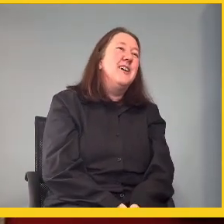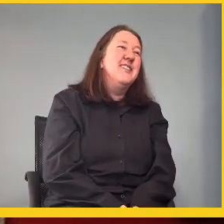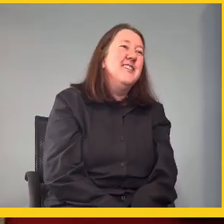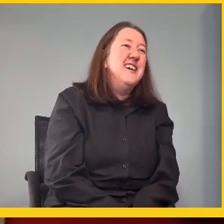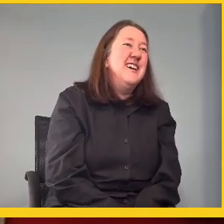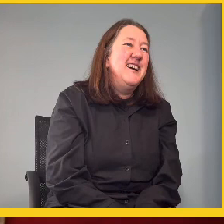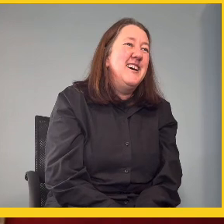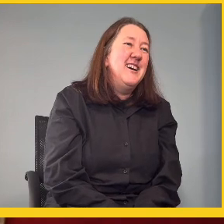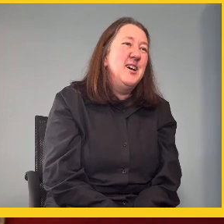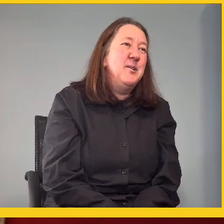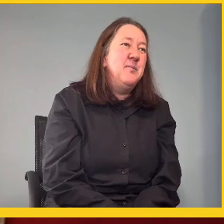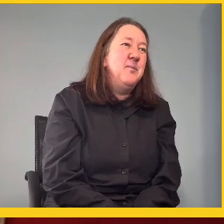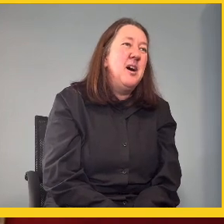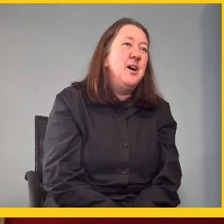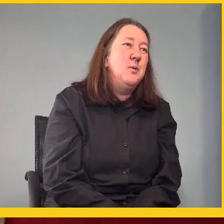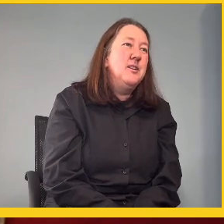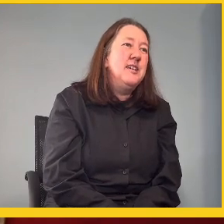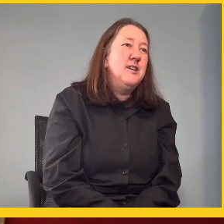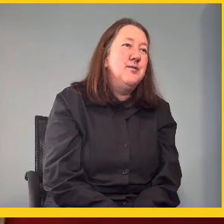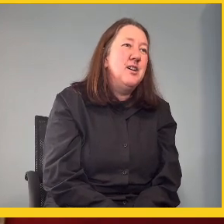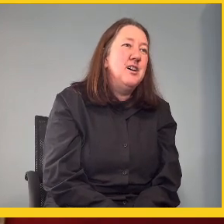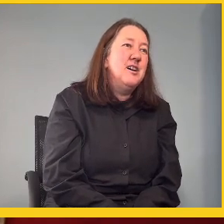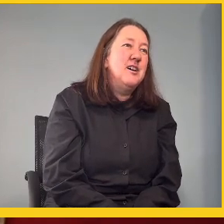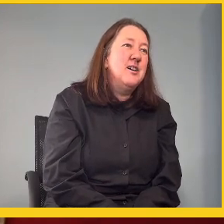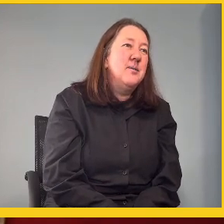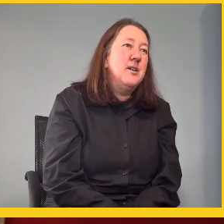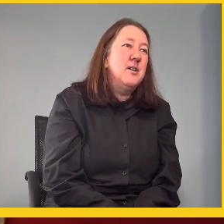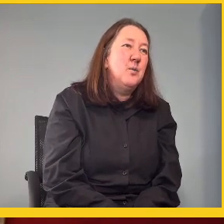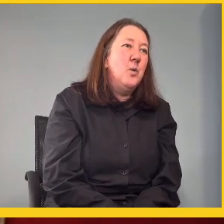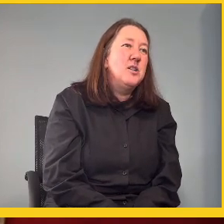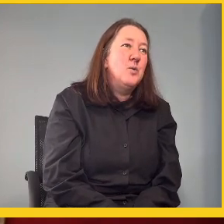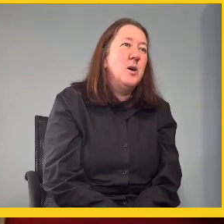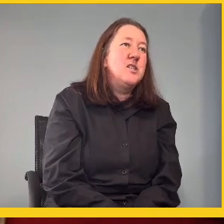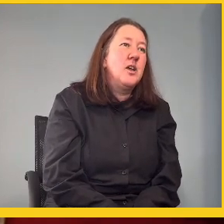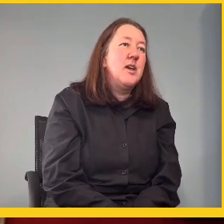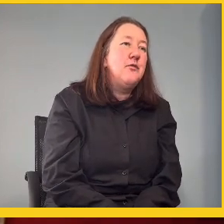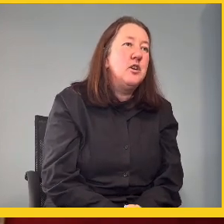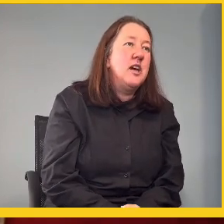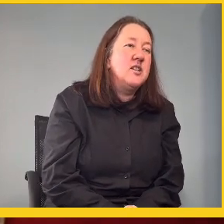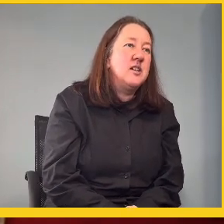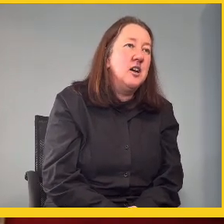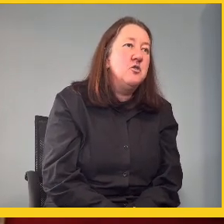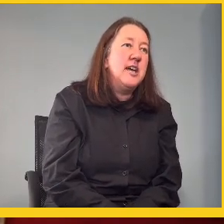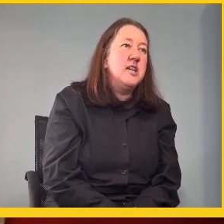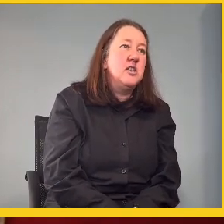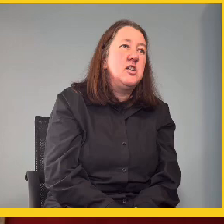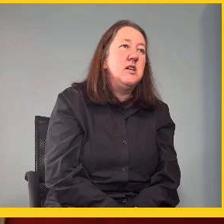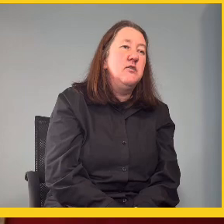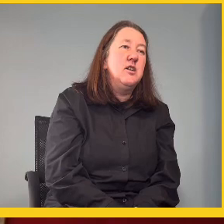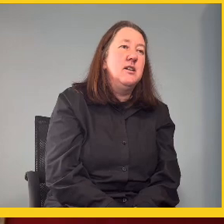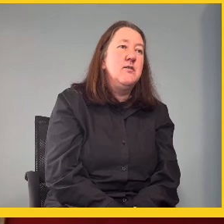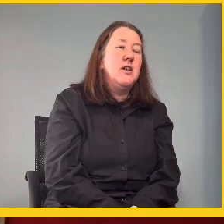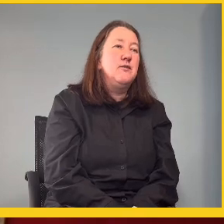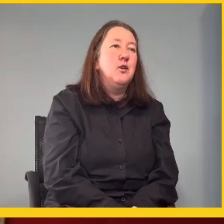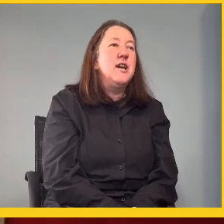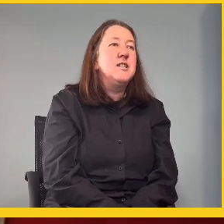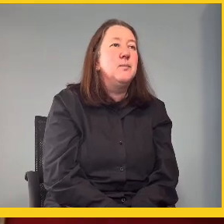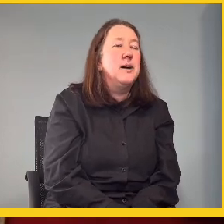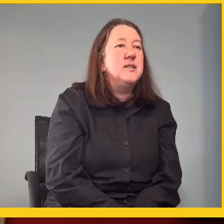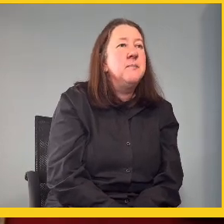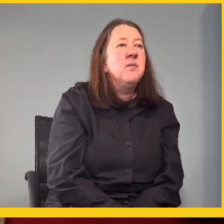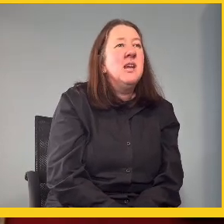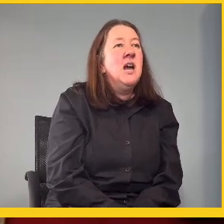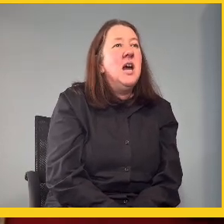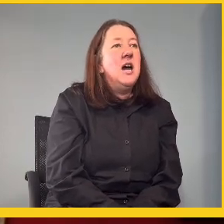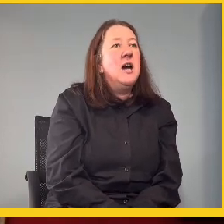Okay, well, um, I will leave, uh, what, what's up, every care as a country has achieved. I'll leave that for